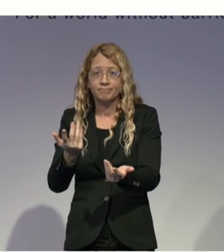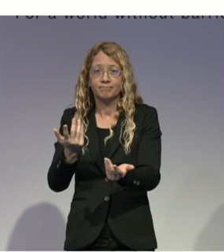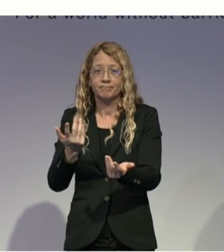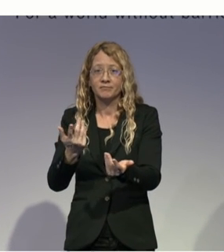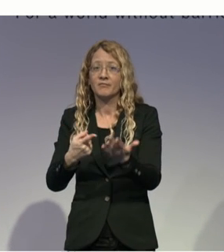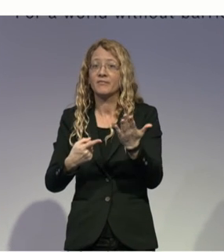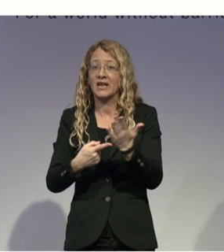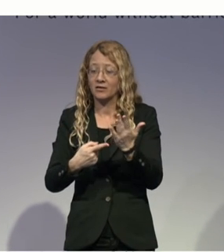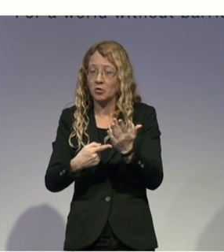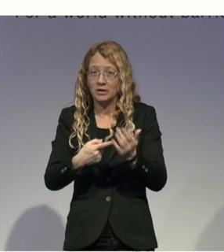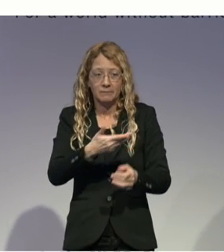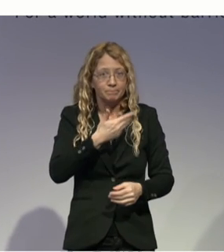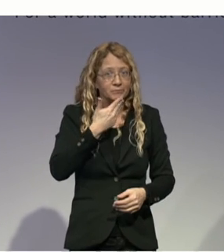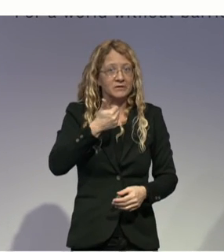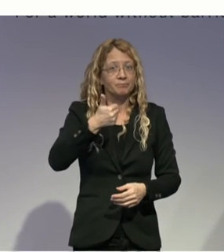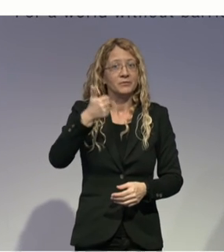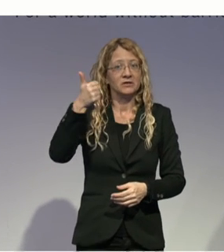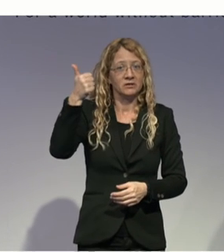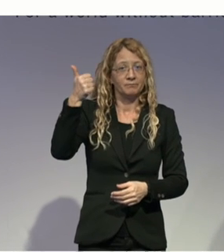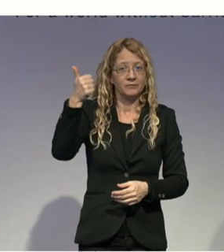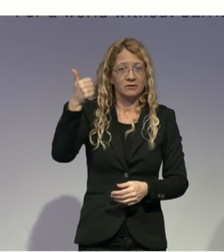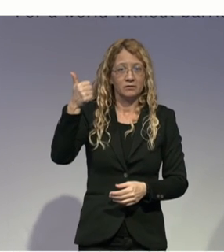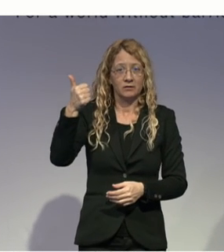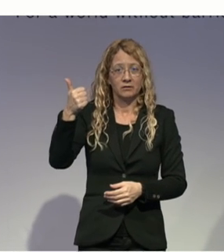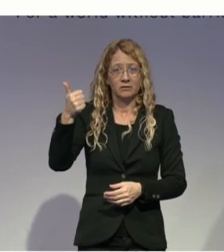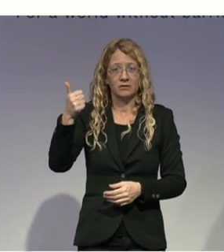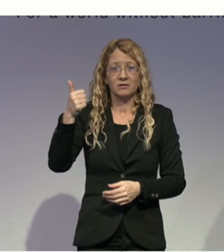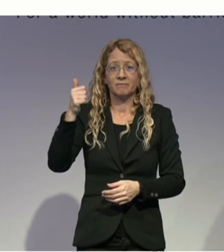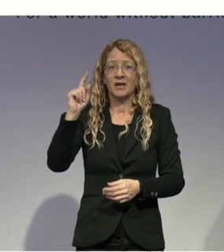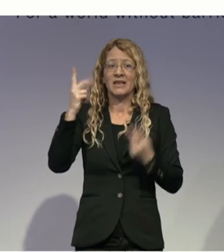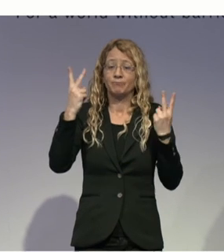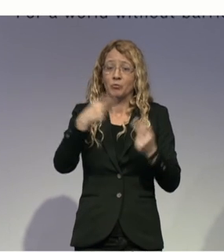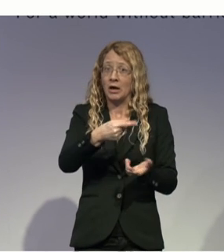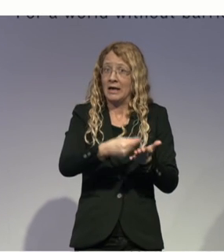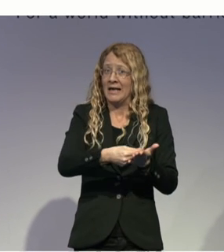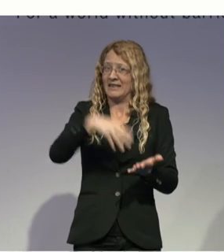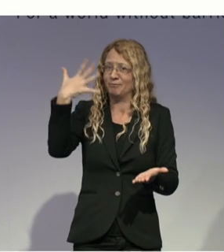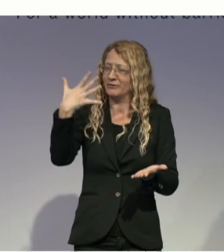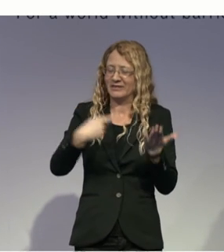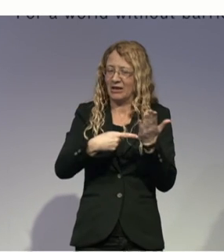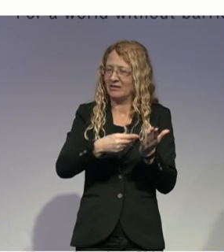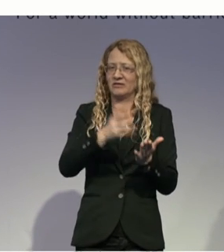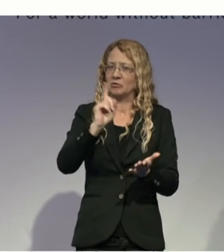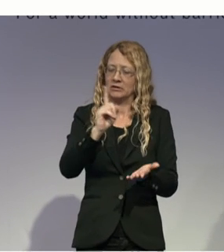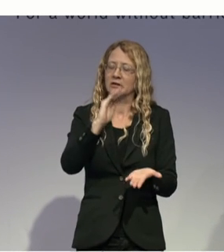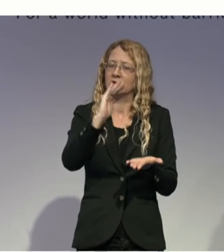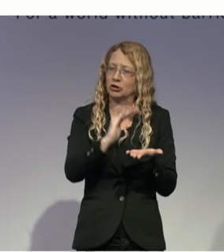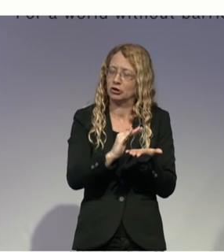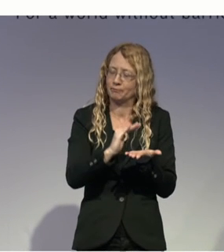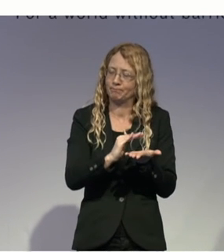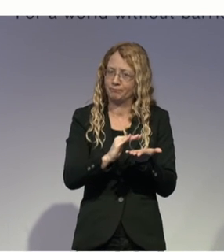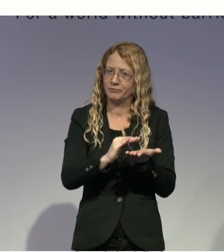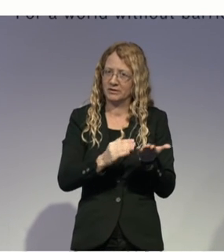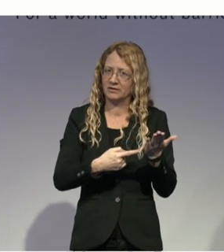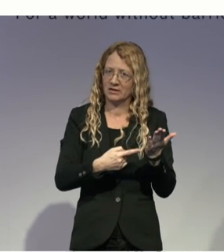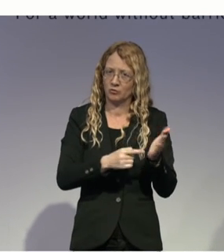not so far as to make it so in-affordable that it then loses its essence. We are talking about providing equipment, are talking